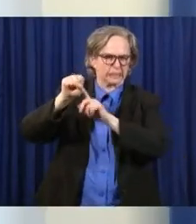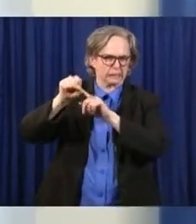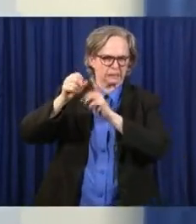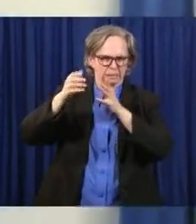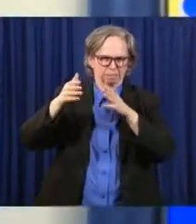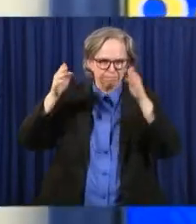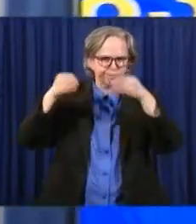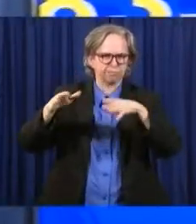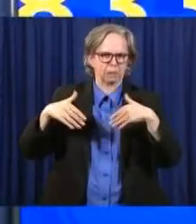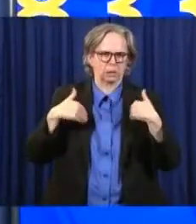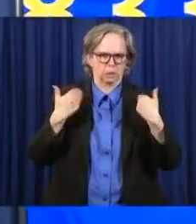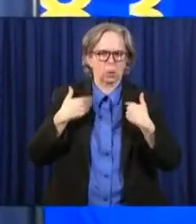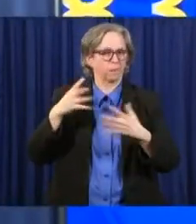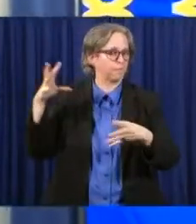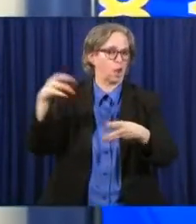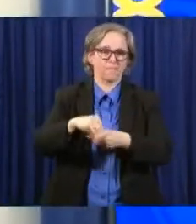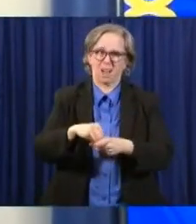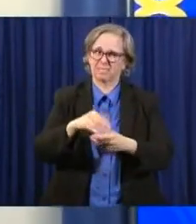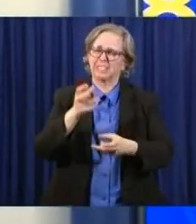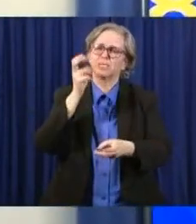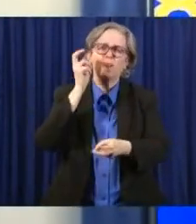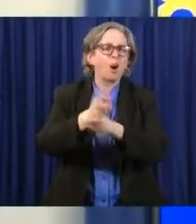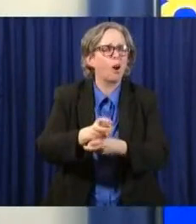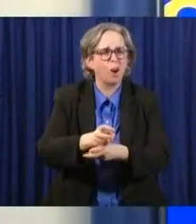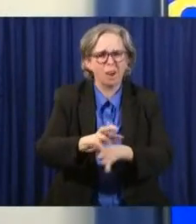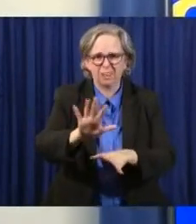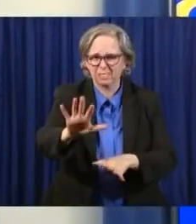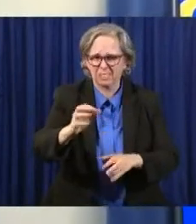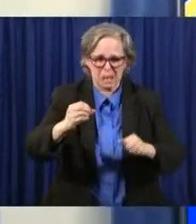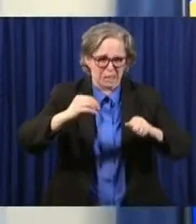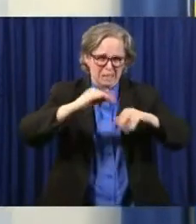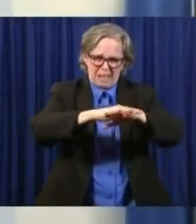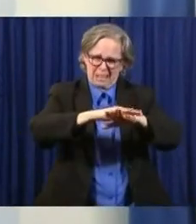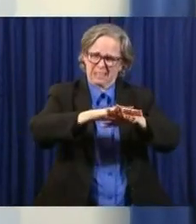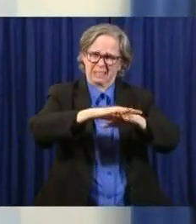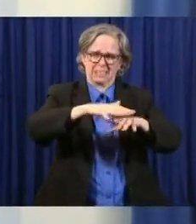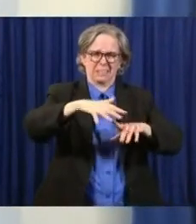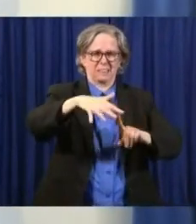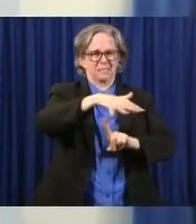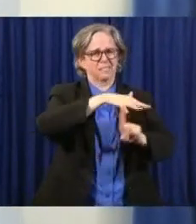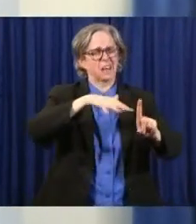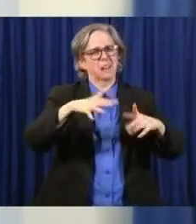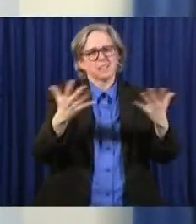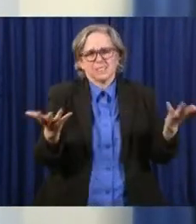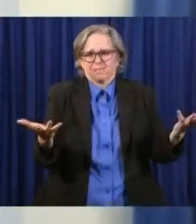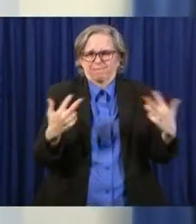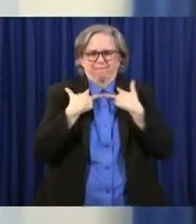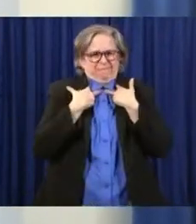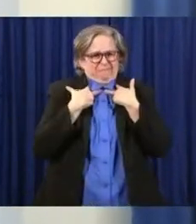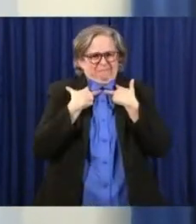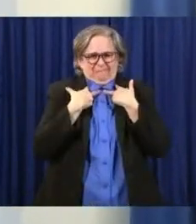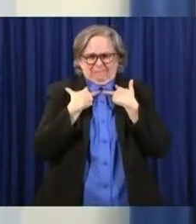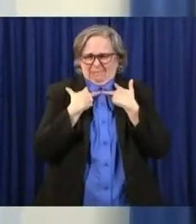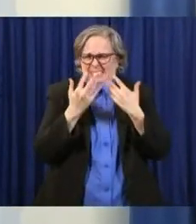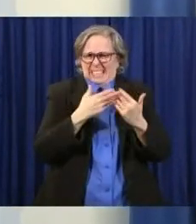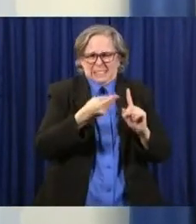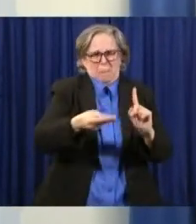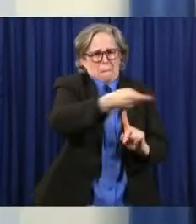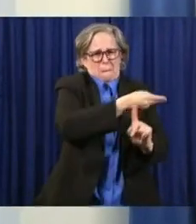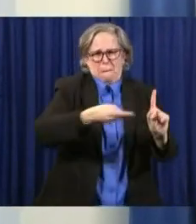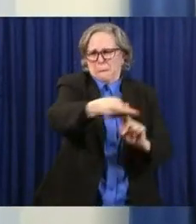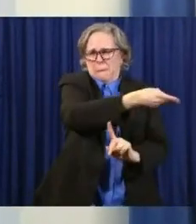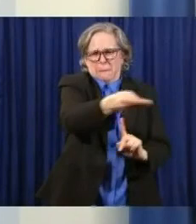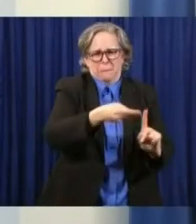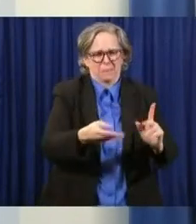yeah, it's hard. Congregate settings, as the governor said, present so much for the staff. And,